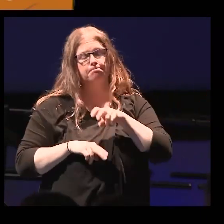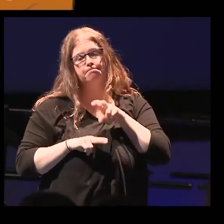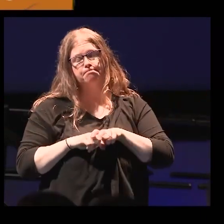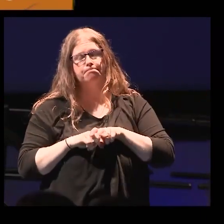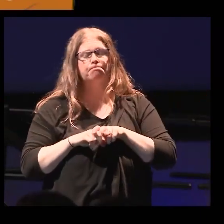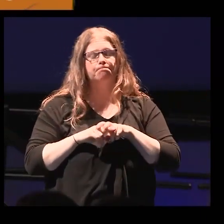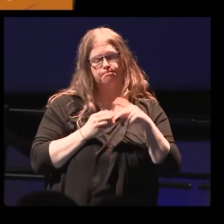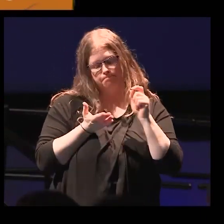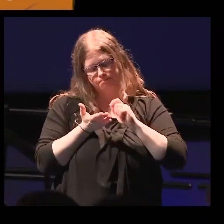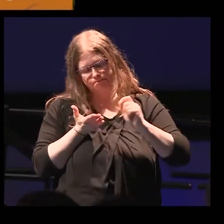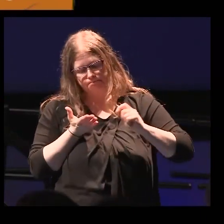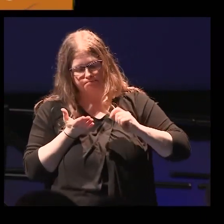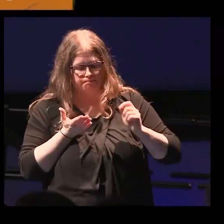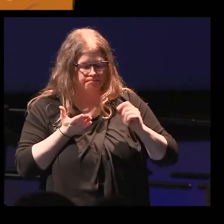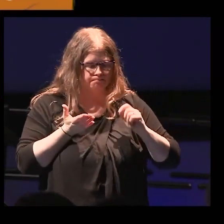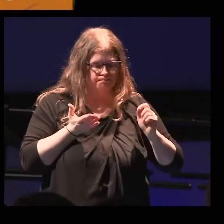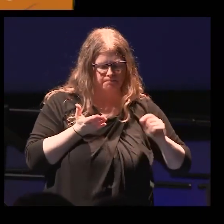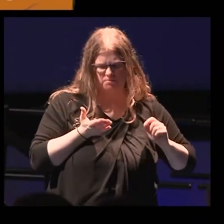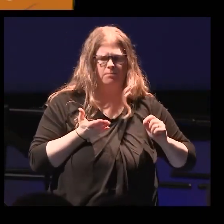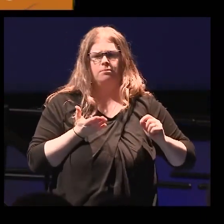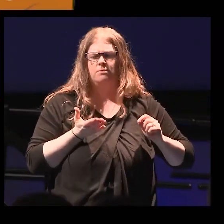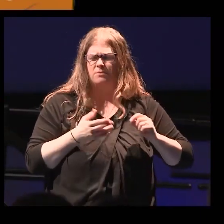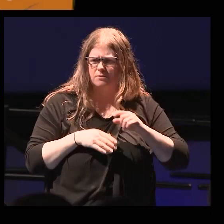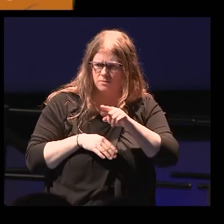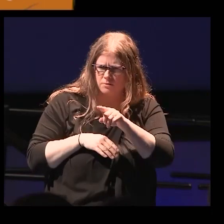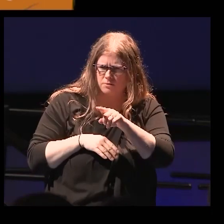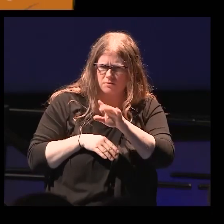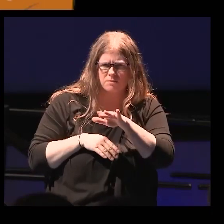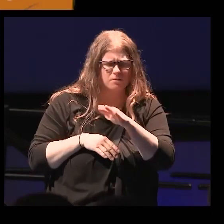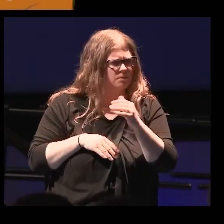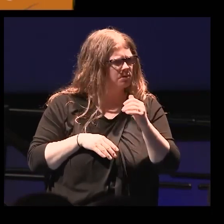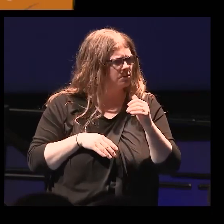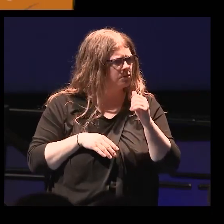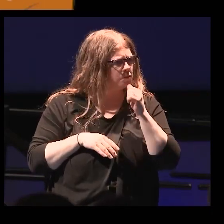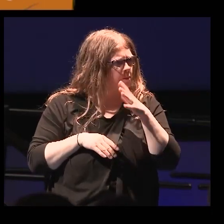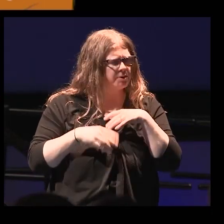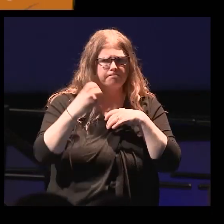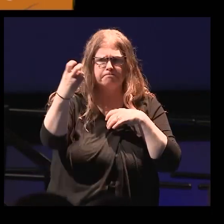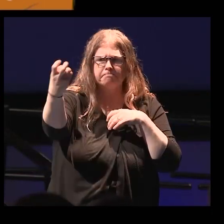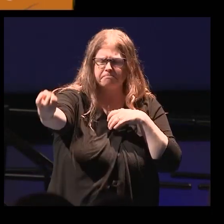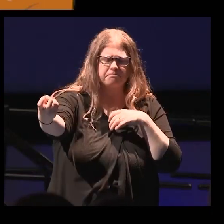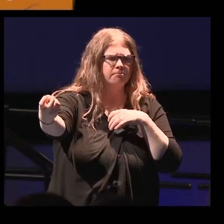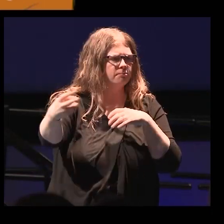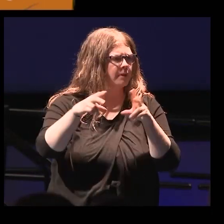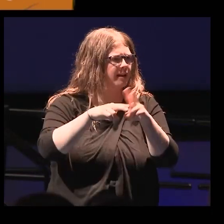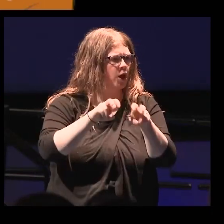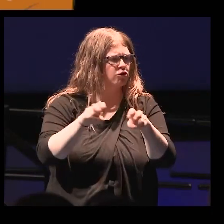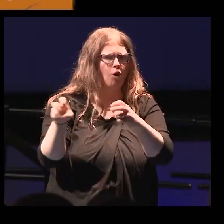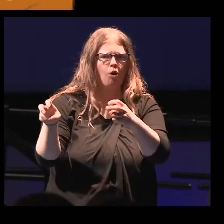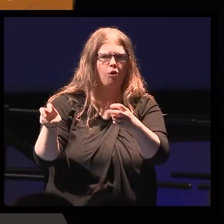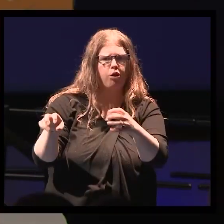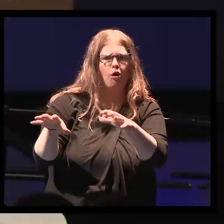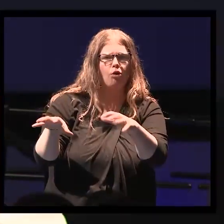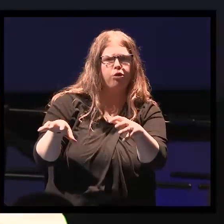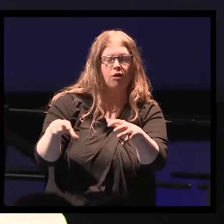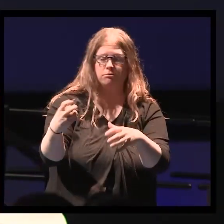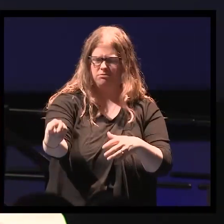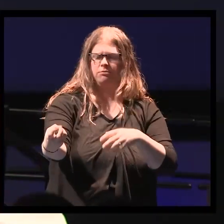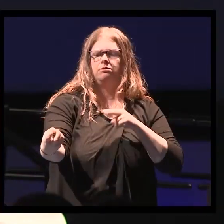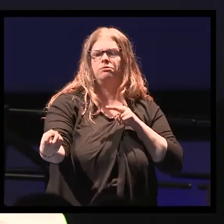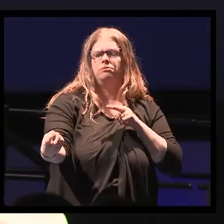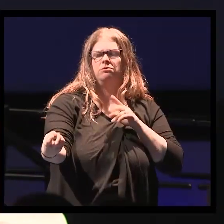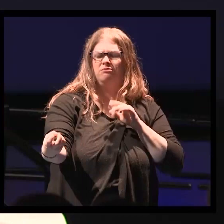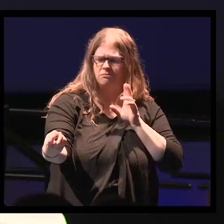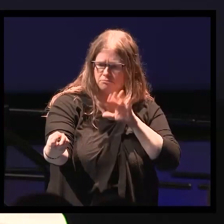taking a few notes and I noticed a tiny little young woman sitting on a beat up couch. As I approached her, I asked her,